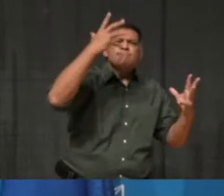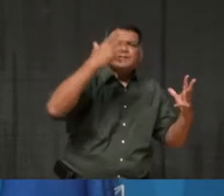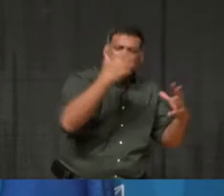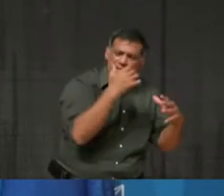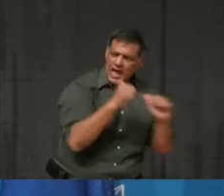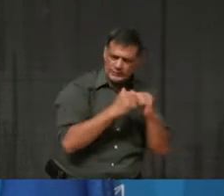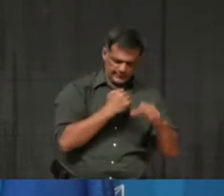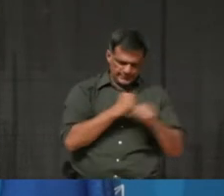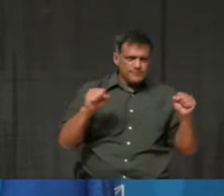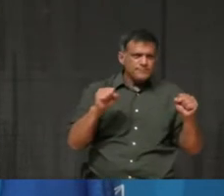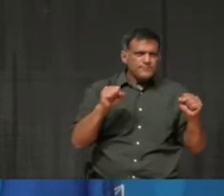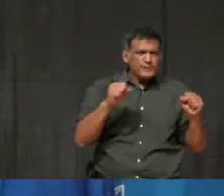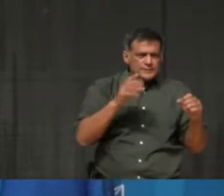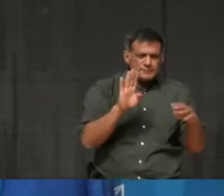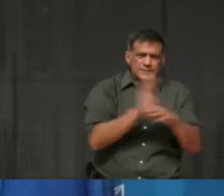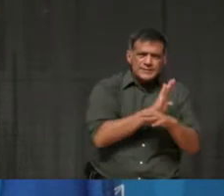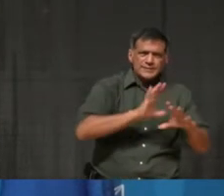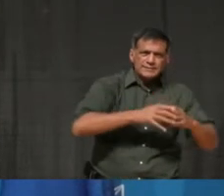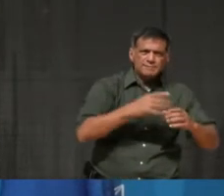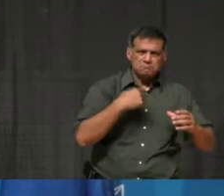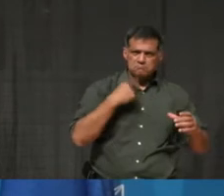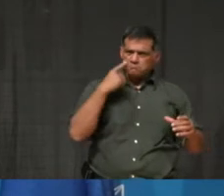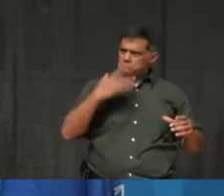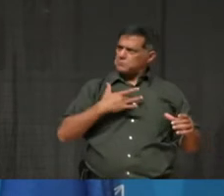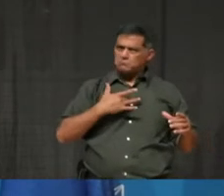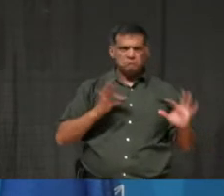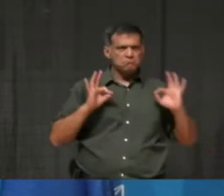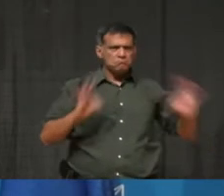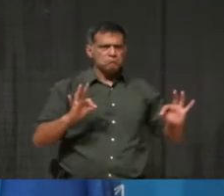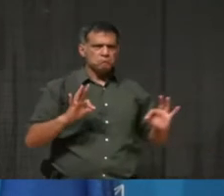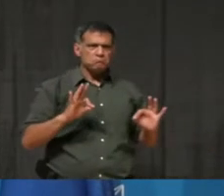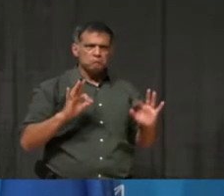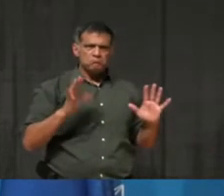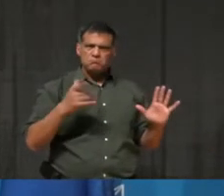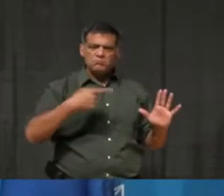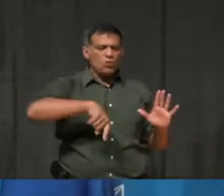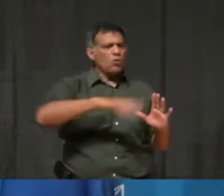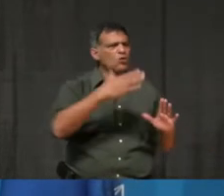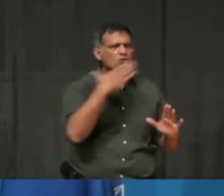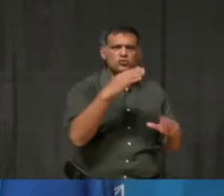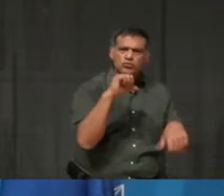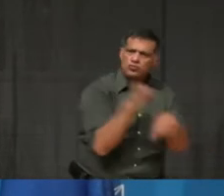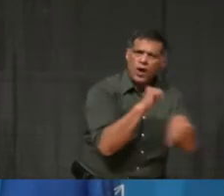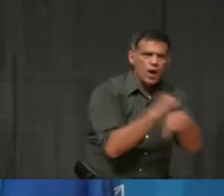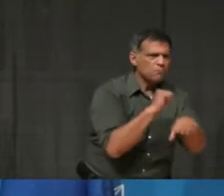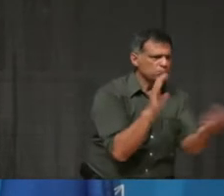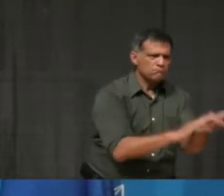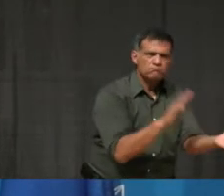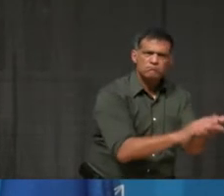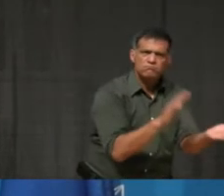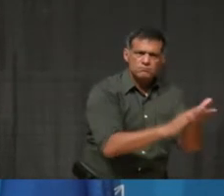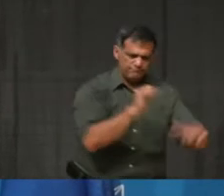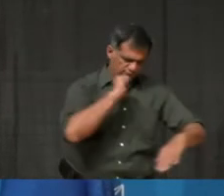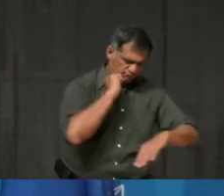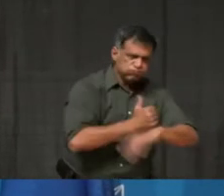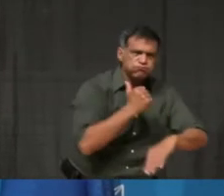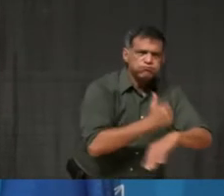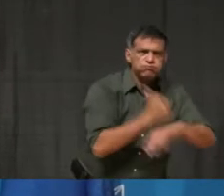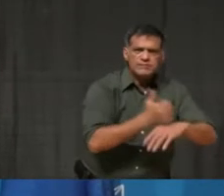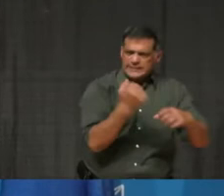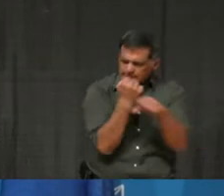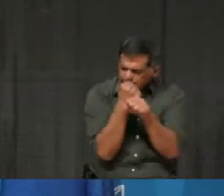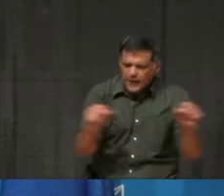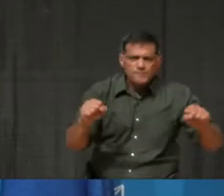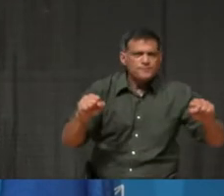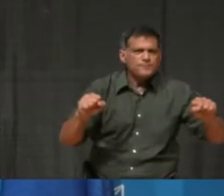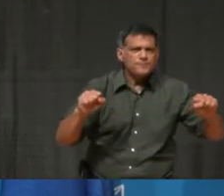environments. And I think for the most part, small business did an amazing job in creating environments that were safe, not only for our